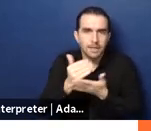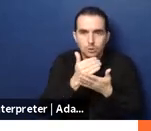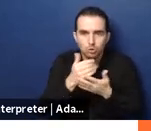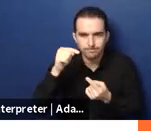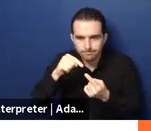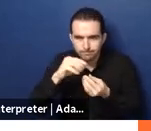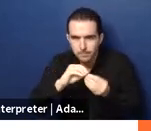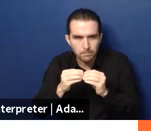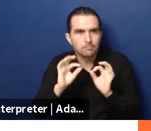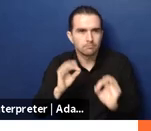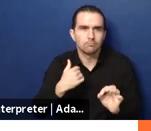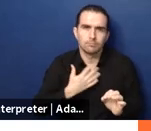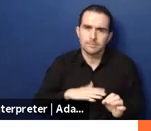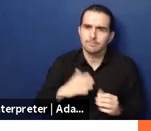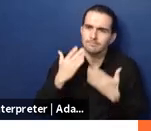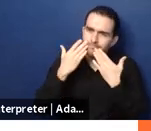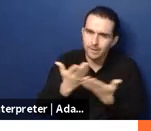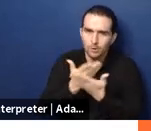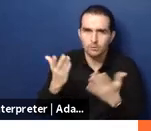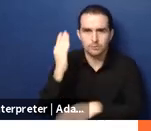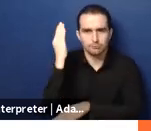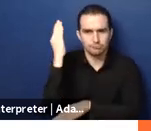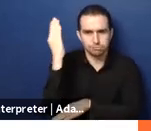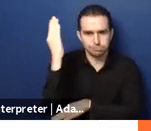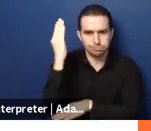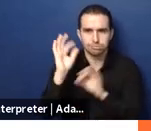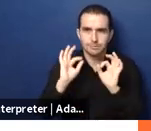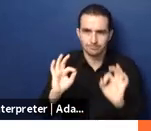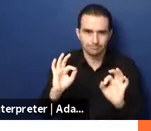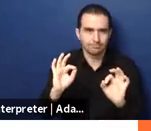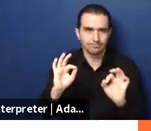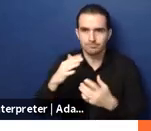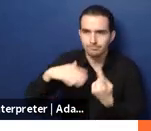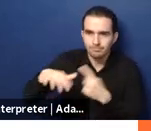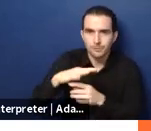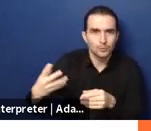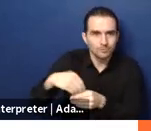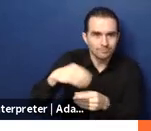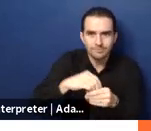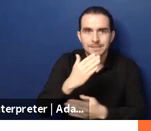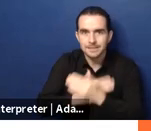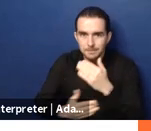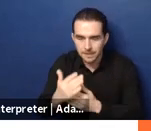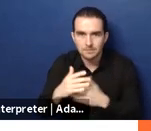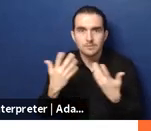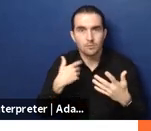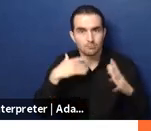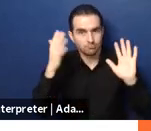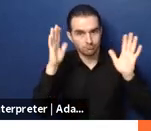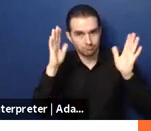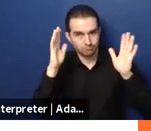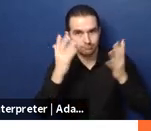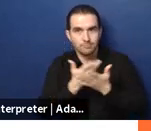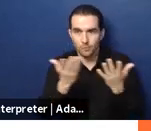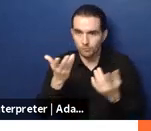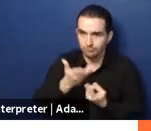tonight on community care for persons with a disability so a round of applause for everyone thanks um to our wonderful